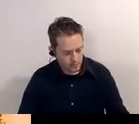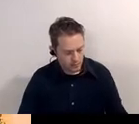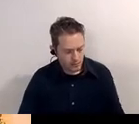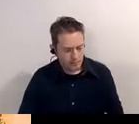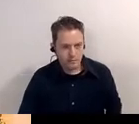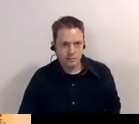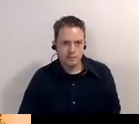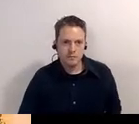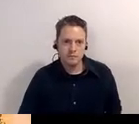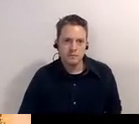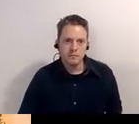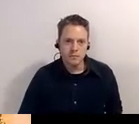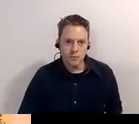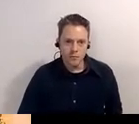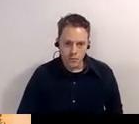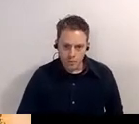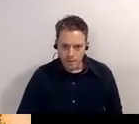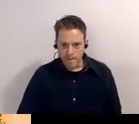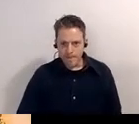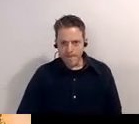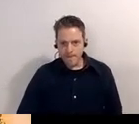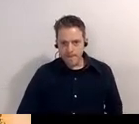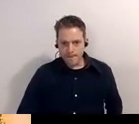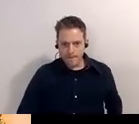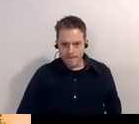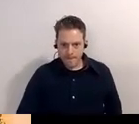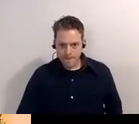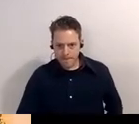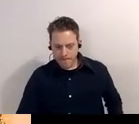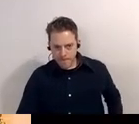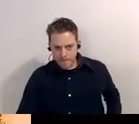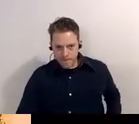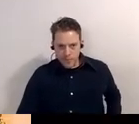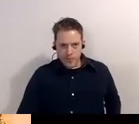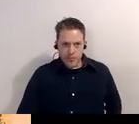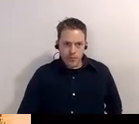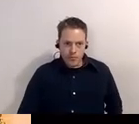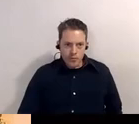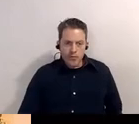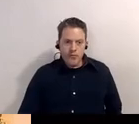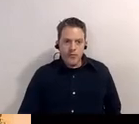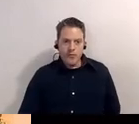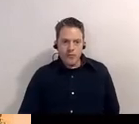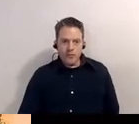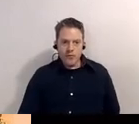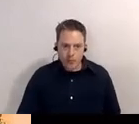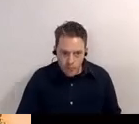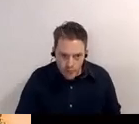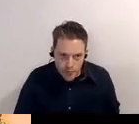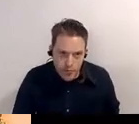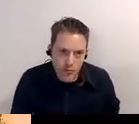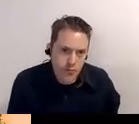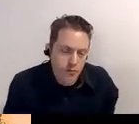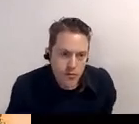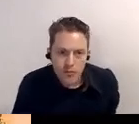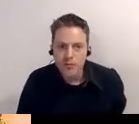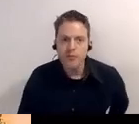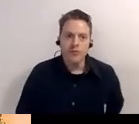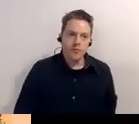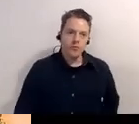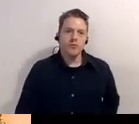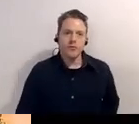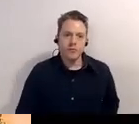early tobacco warehouses and factories before old bull green and morris were located on this corner and across the street